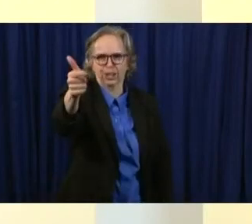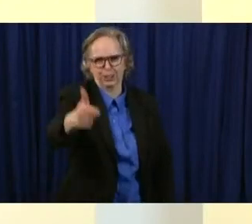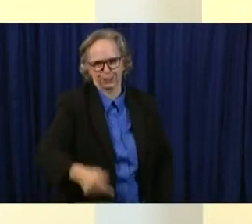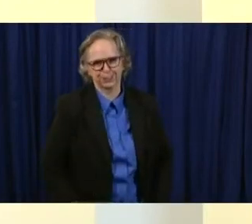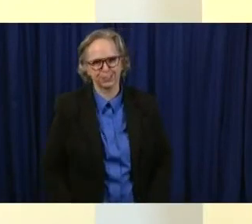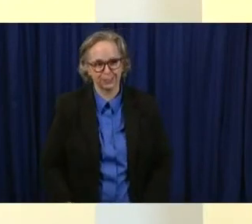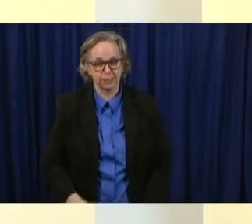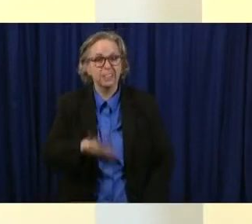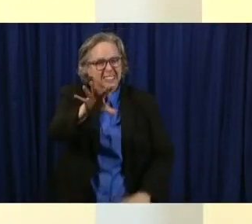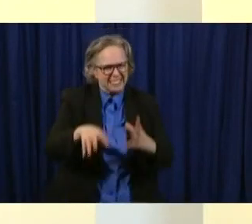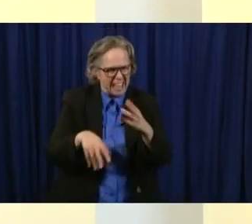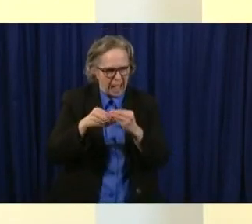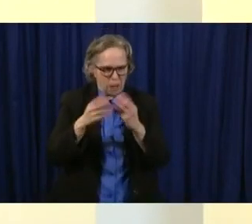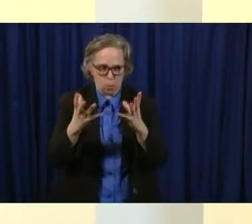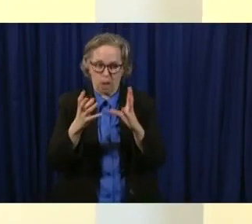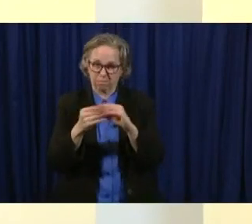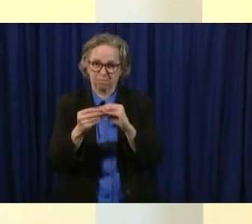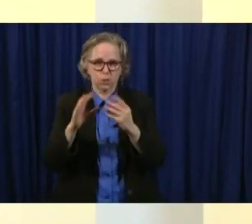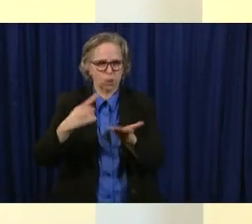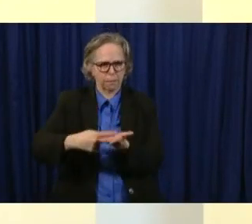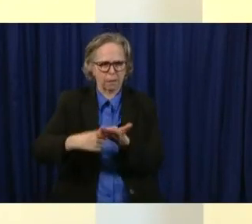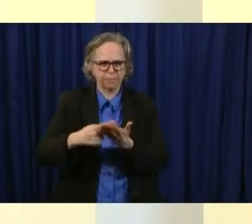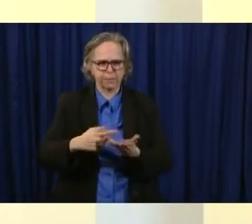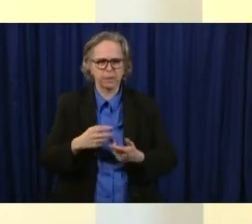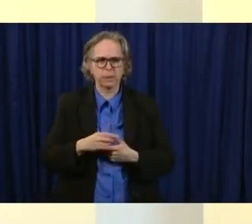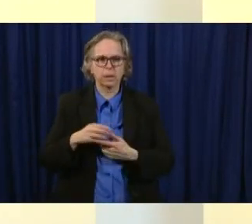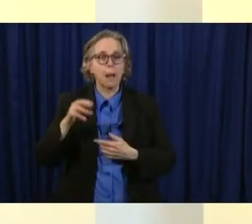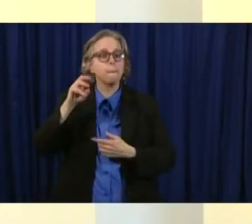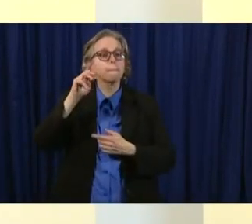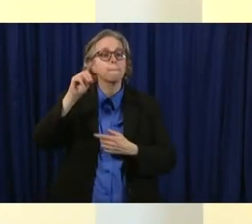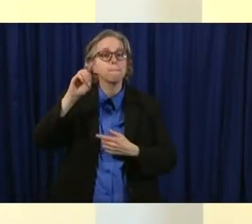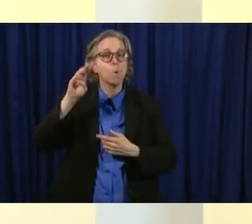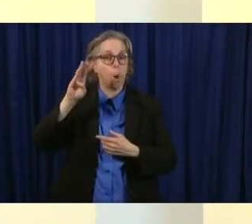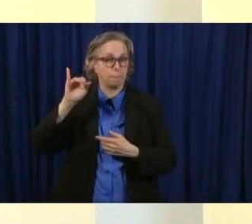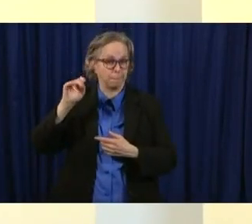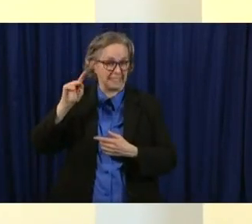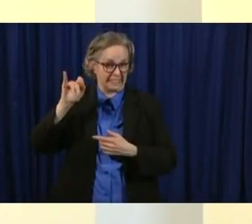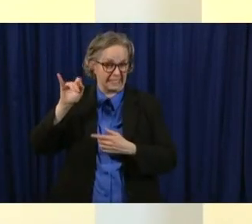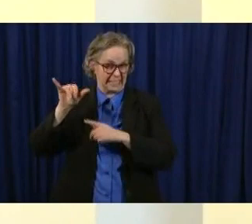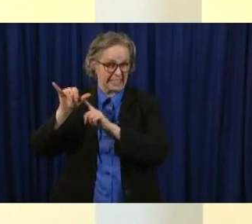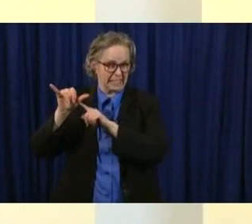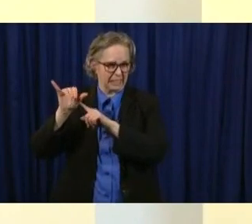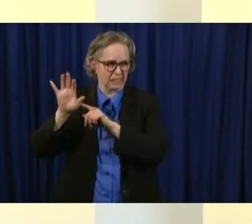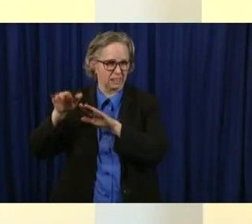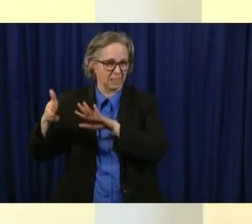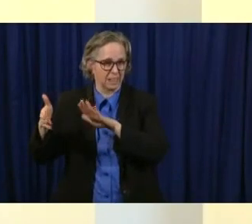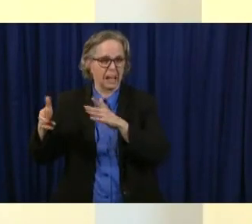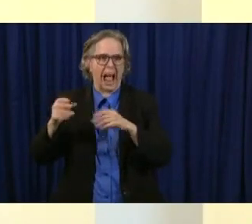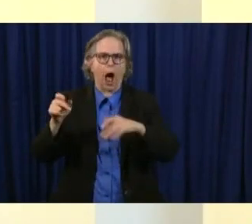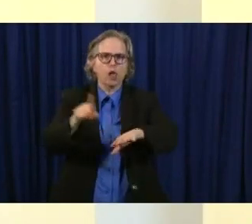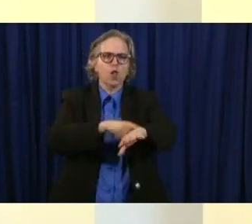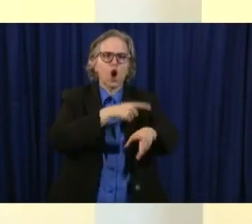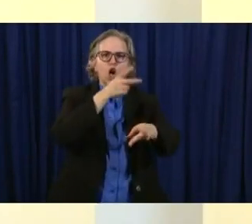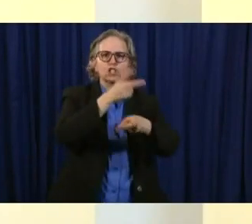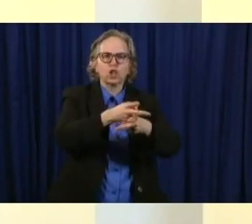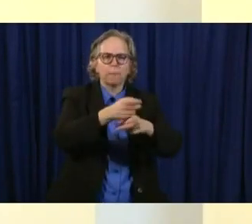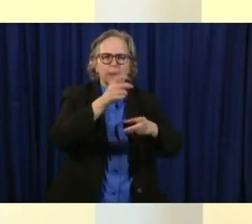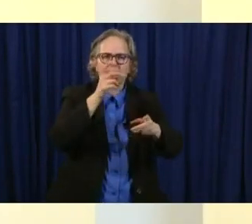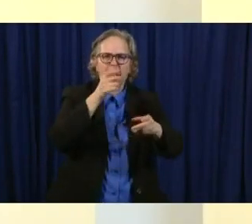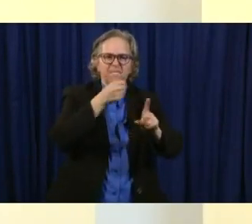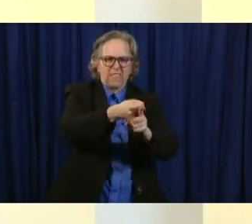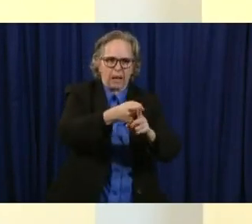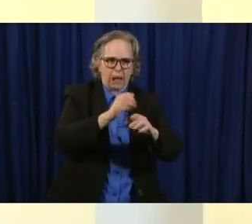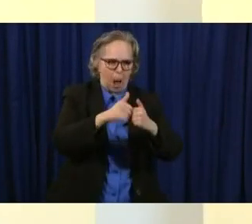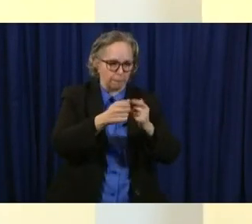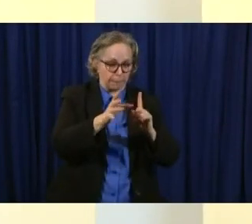and the long-term effects on people getting sick the people who don't die but the long-term effects on our health. So all that